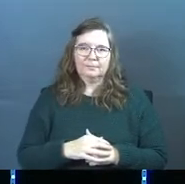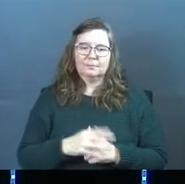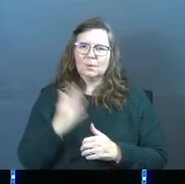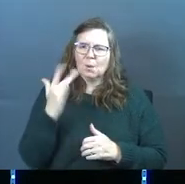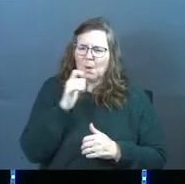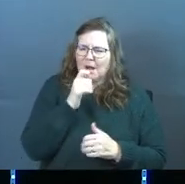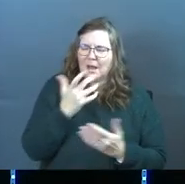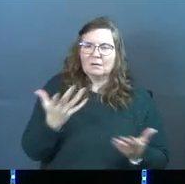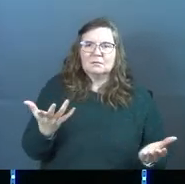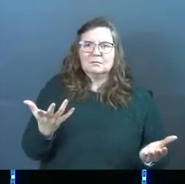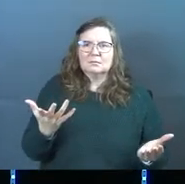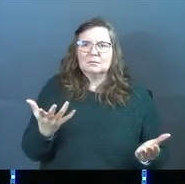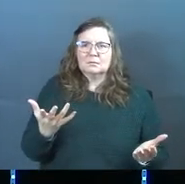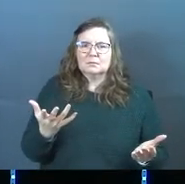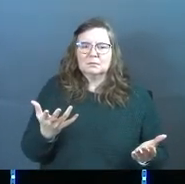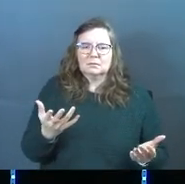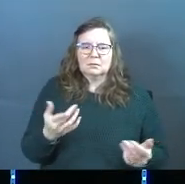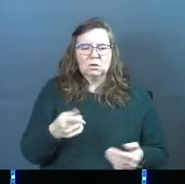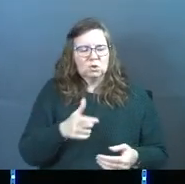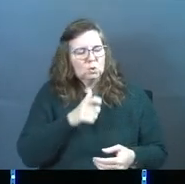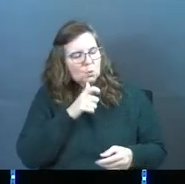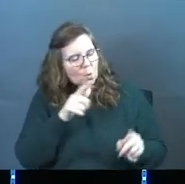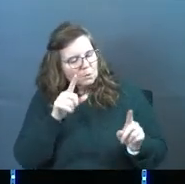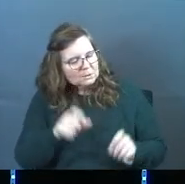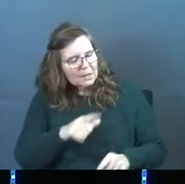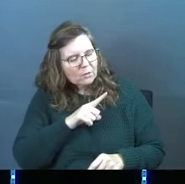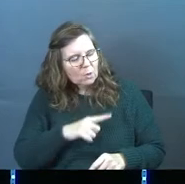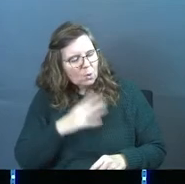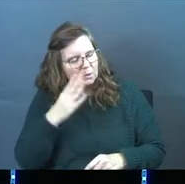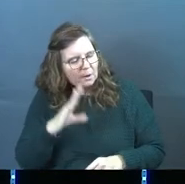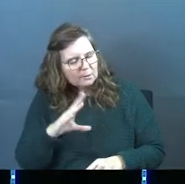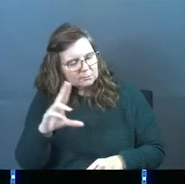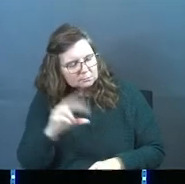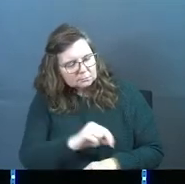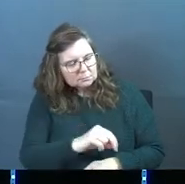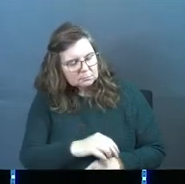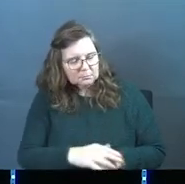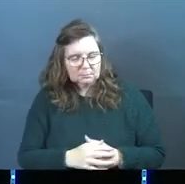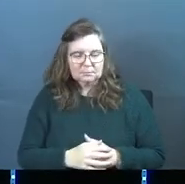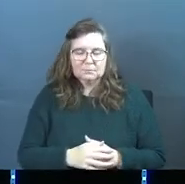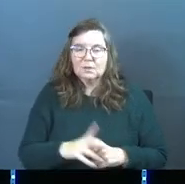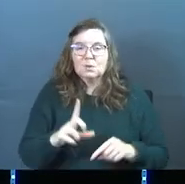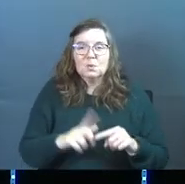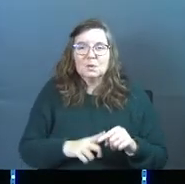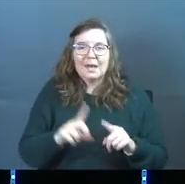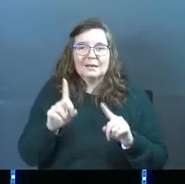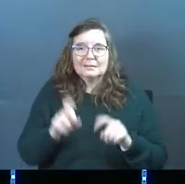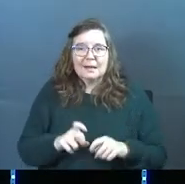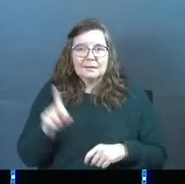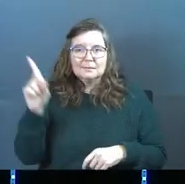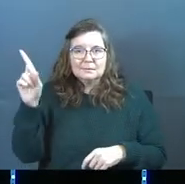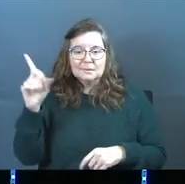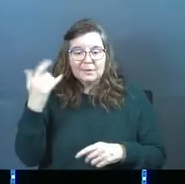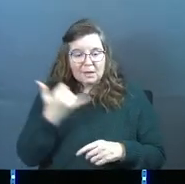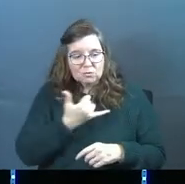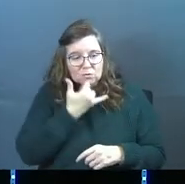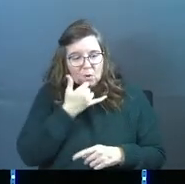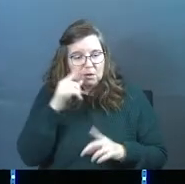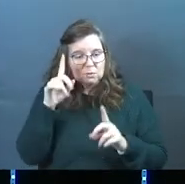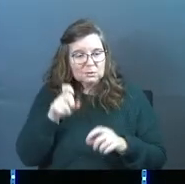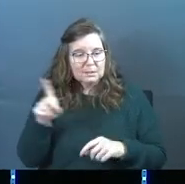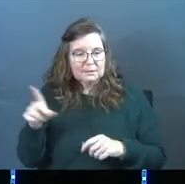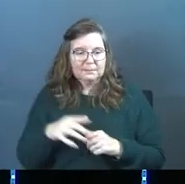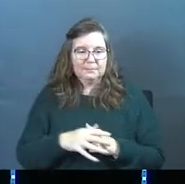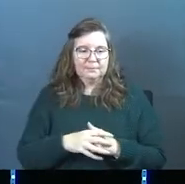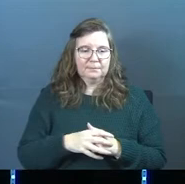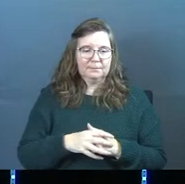Why not, though? You shall not test the Lord your God. God, you can't put him to the test. That's wrong to put him